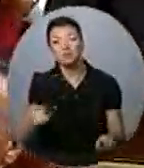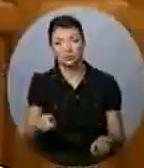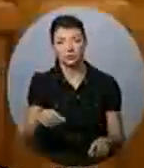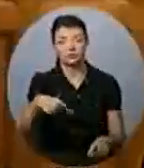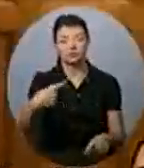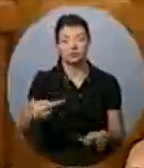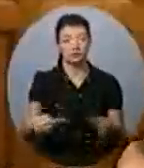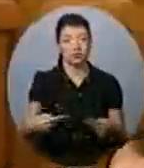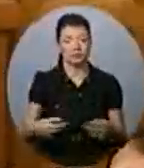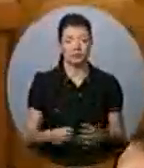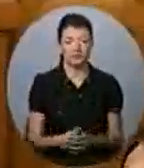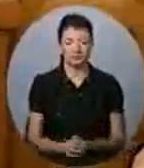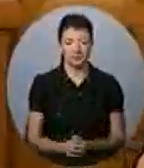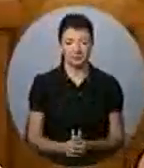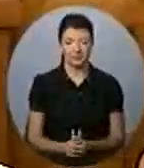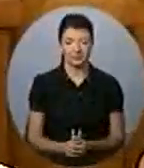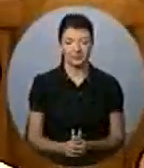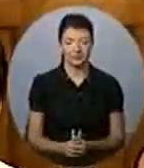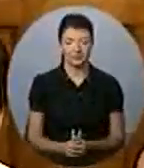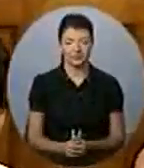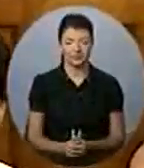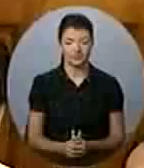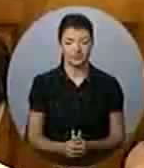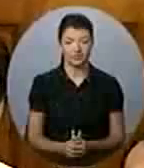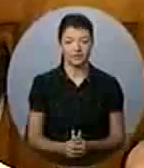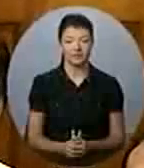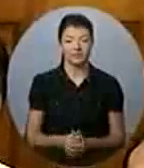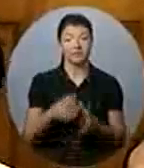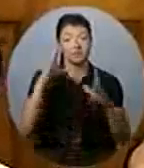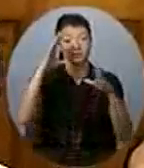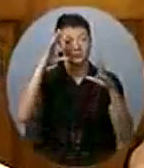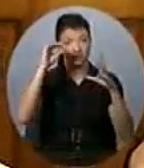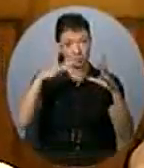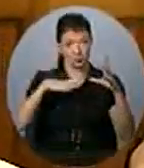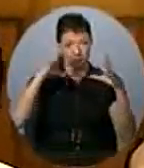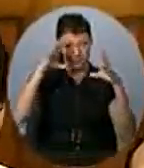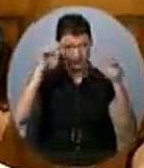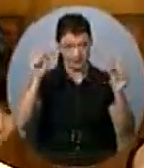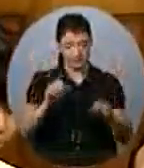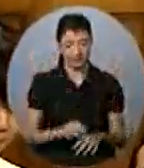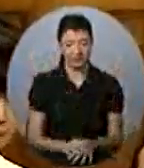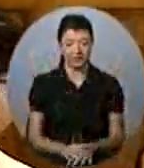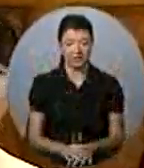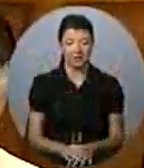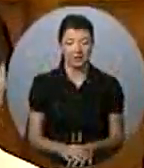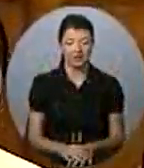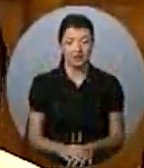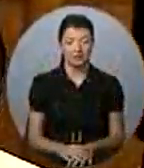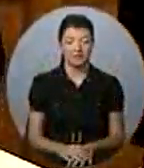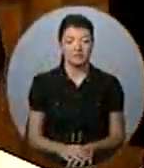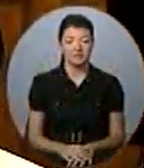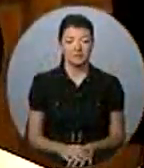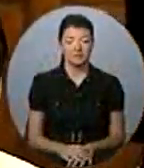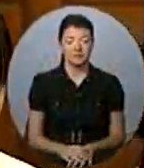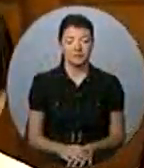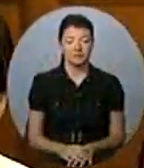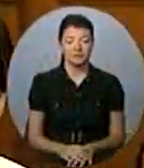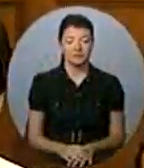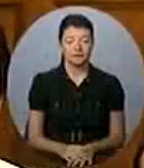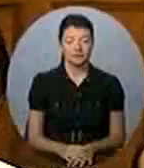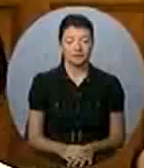Mr. Speaker, the keystone pipeline is another example of this government's failed economic and